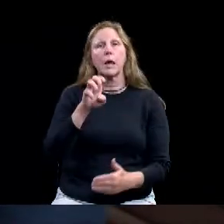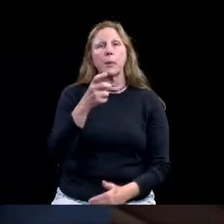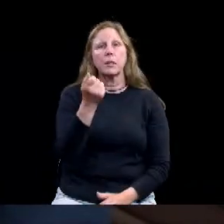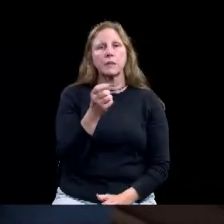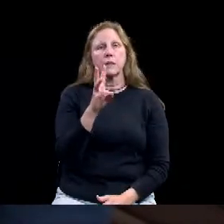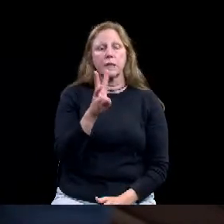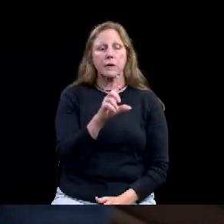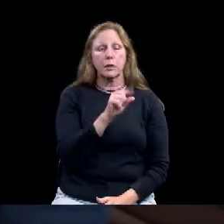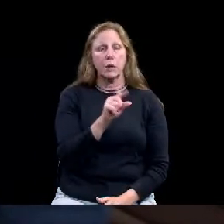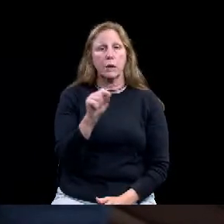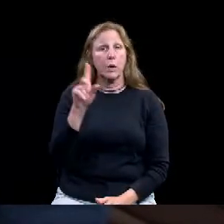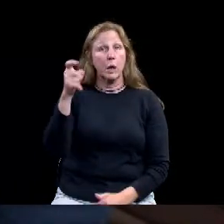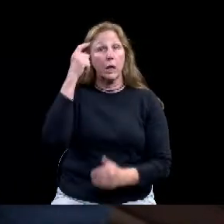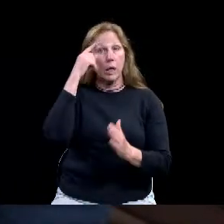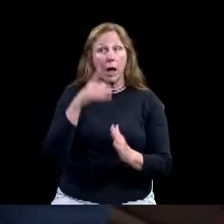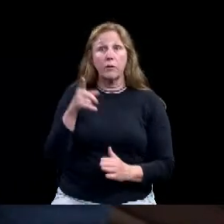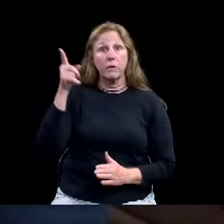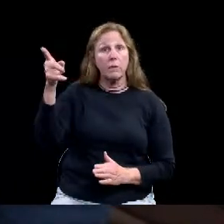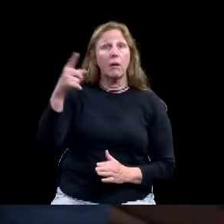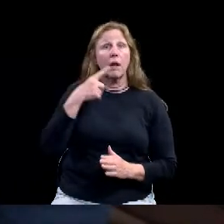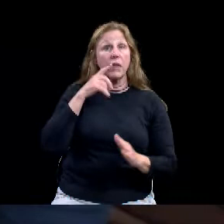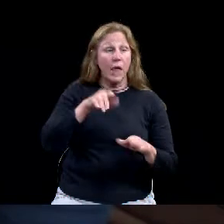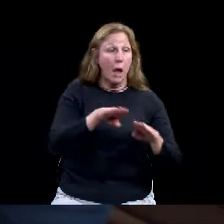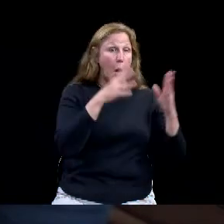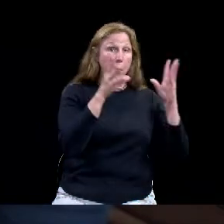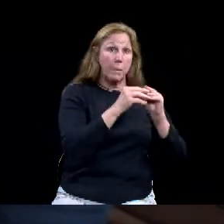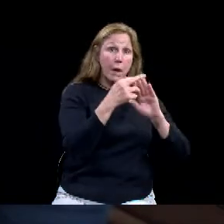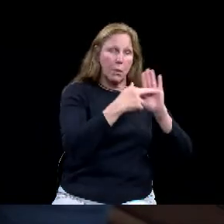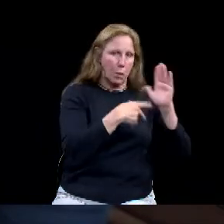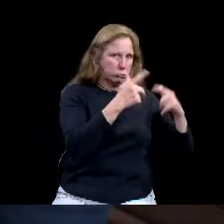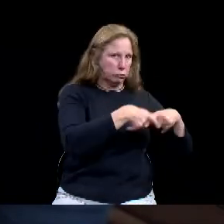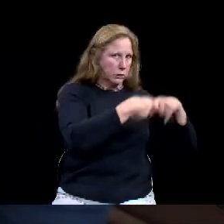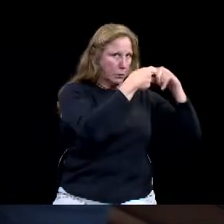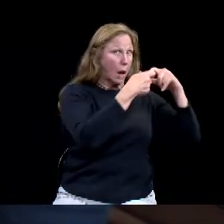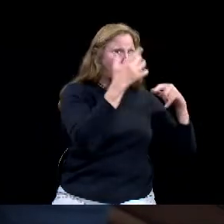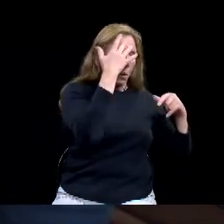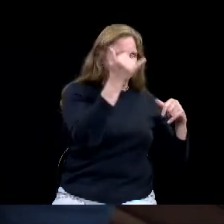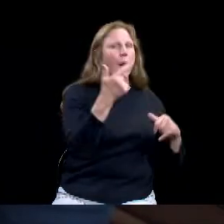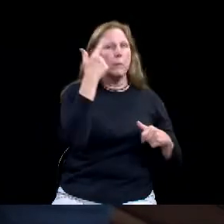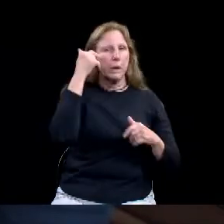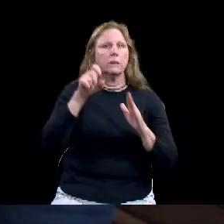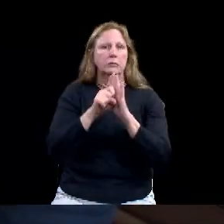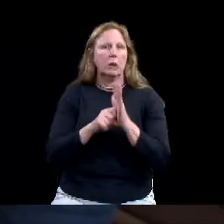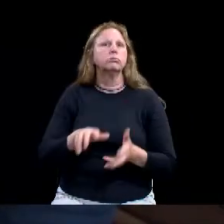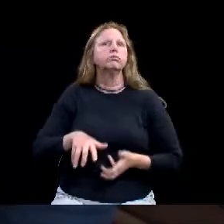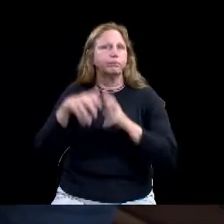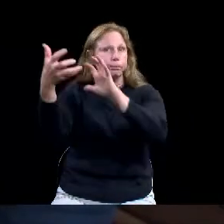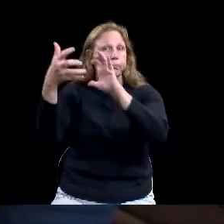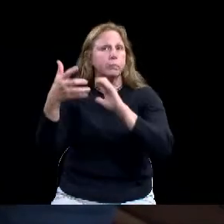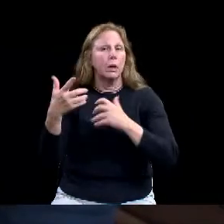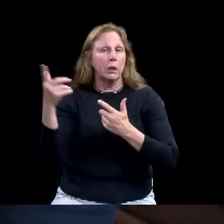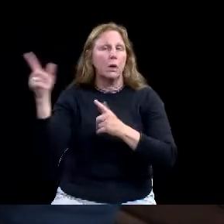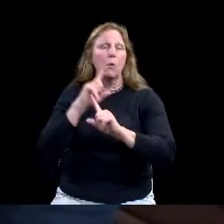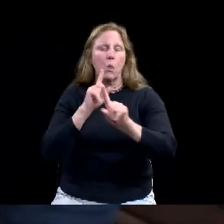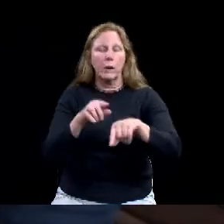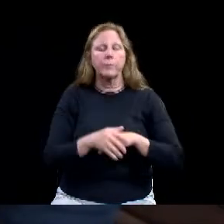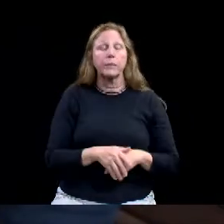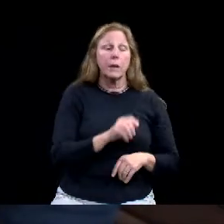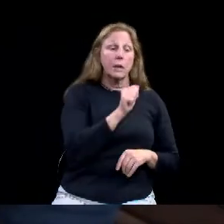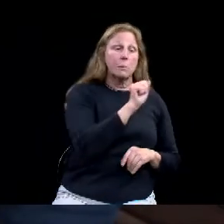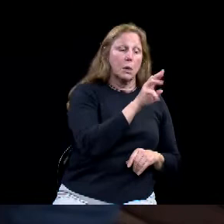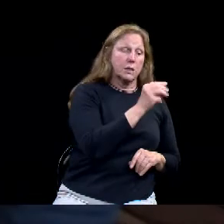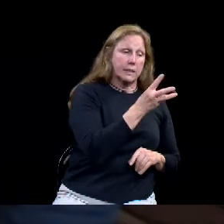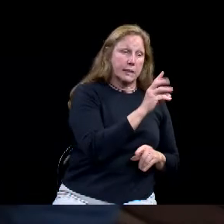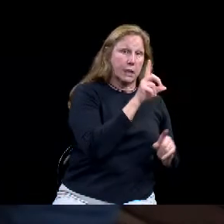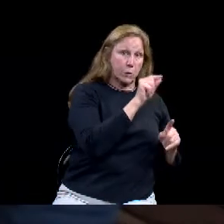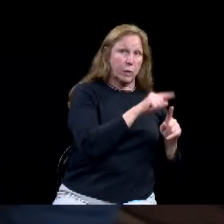The changes were effective March 16, 2020, until further notice or until the State of Disaster Declaration expires. In accordance with physical distancing guidelines